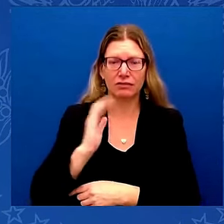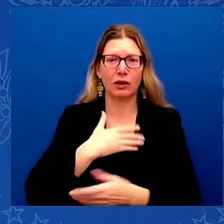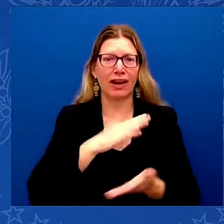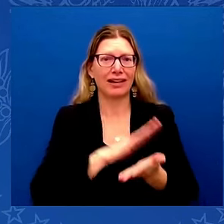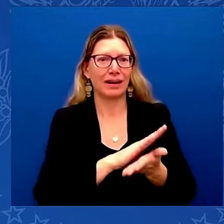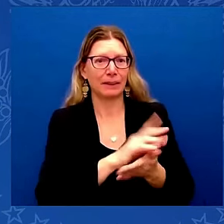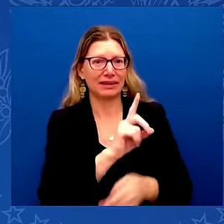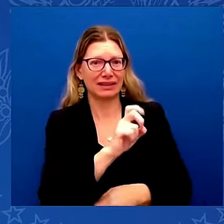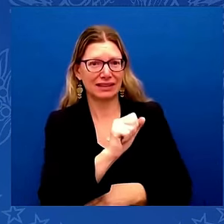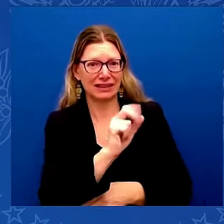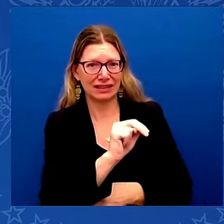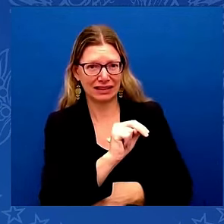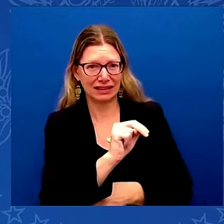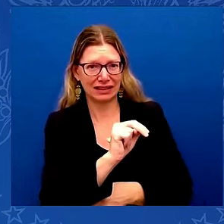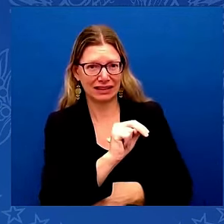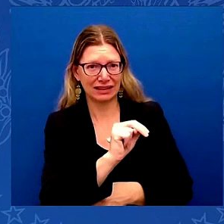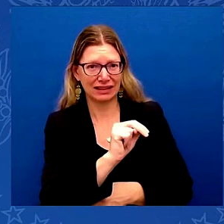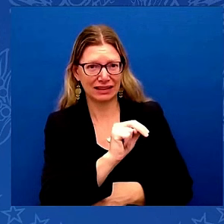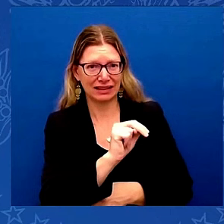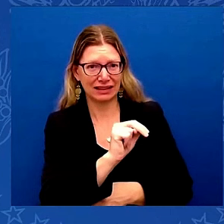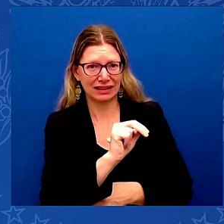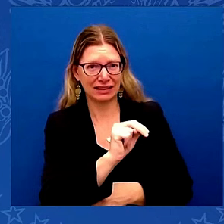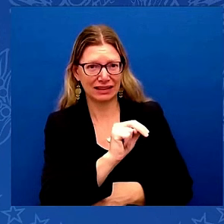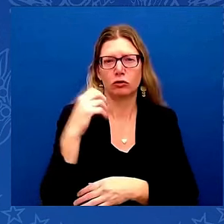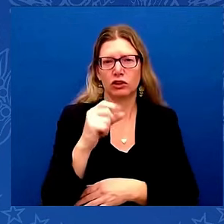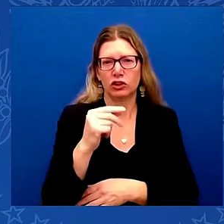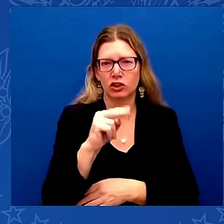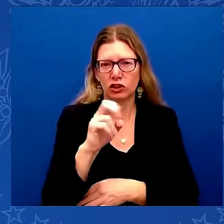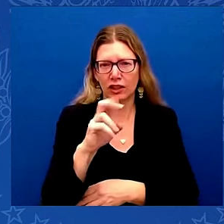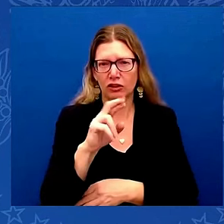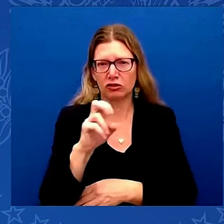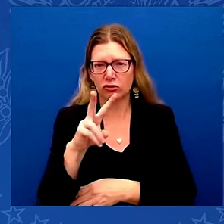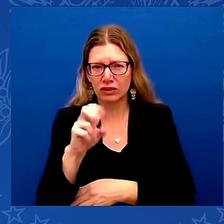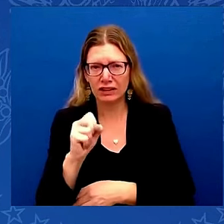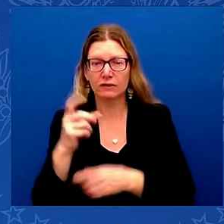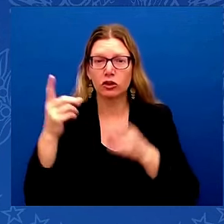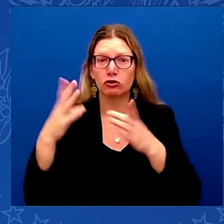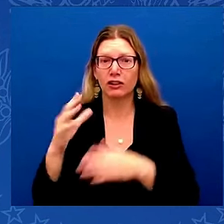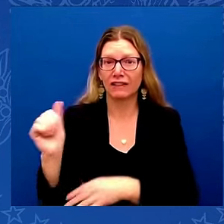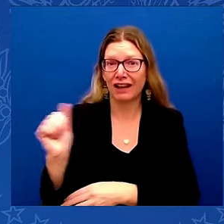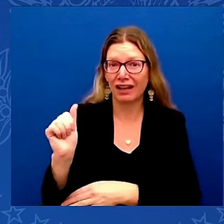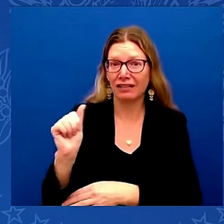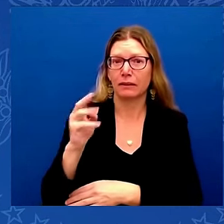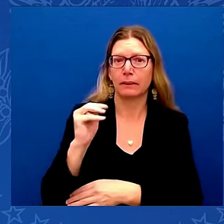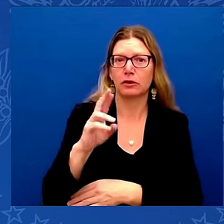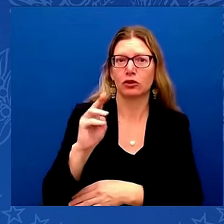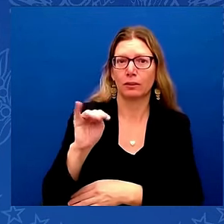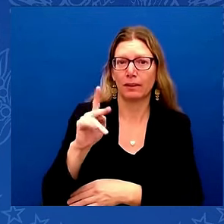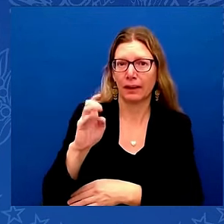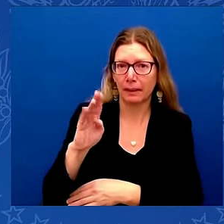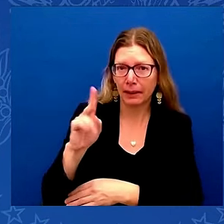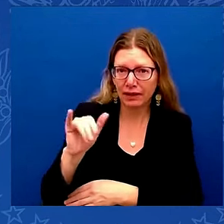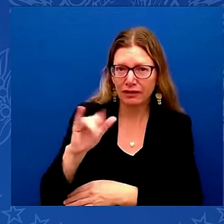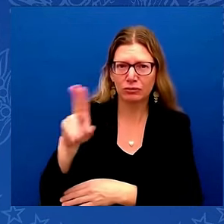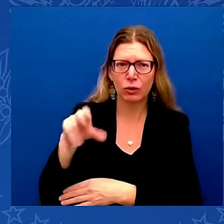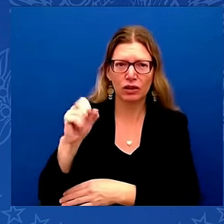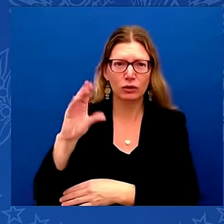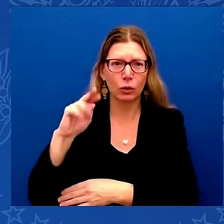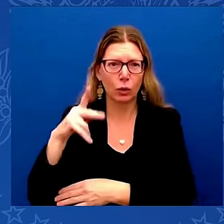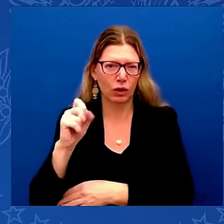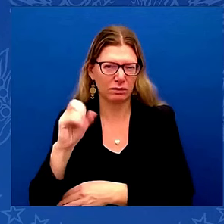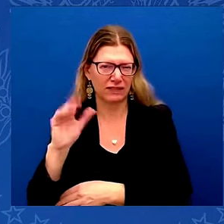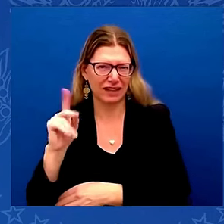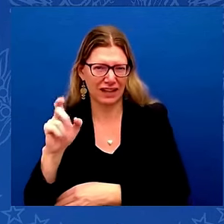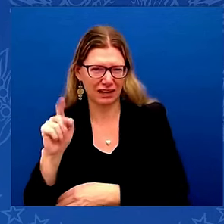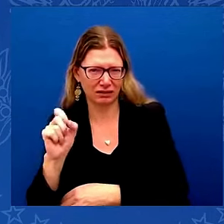Athletics, Mr. Mike Buddy, the United States Corps of Cadets, the Long Grey Line of West Point graduates, and the nearly one million